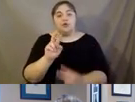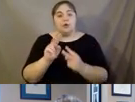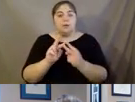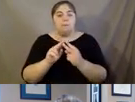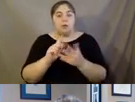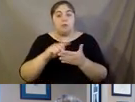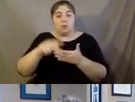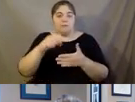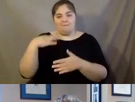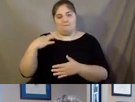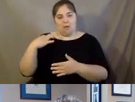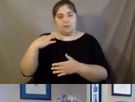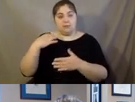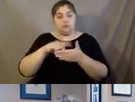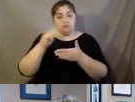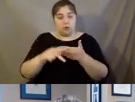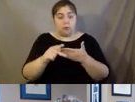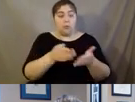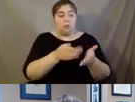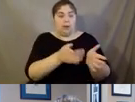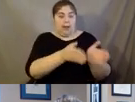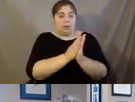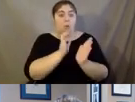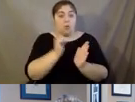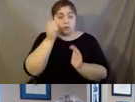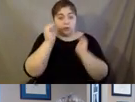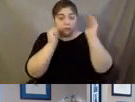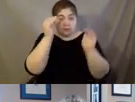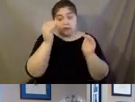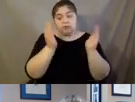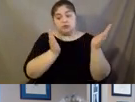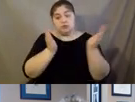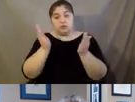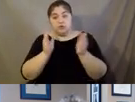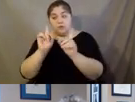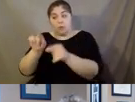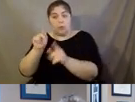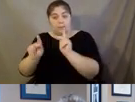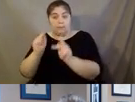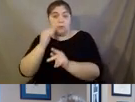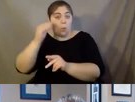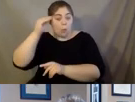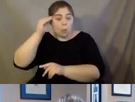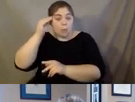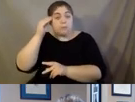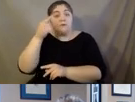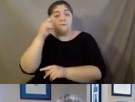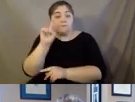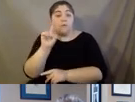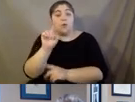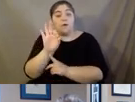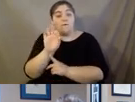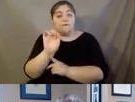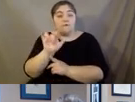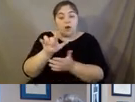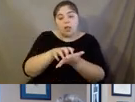based program. recruit older adults to serve as in-home companions for frail elders and homebound